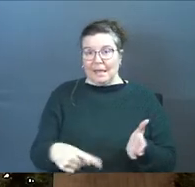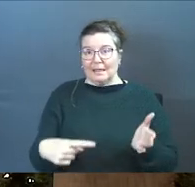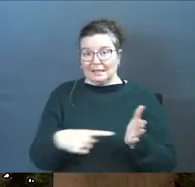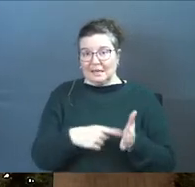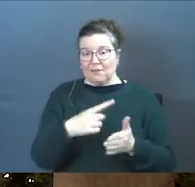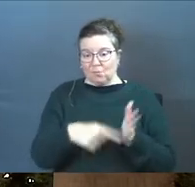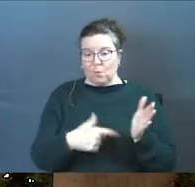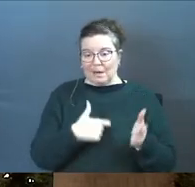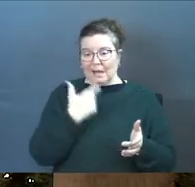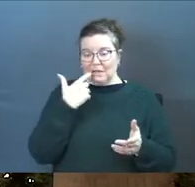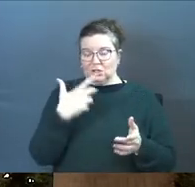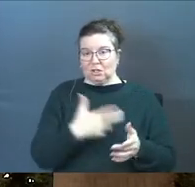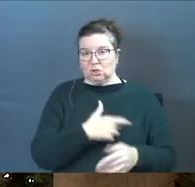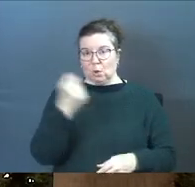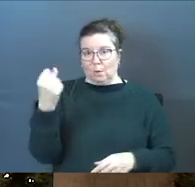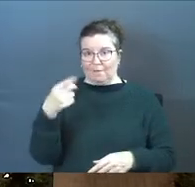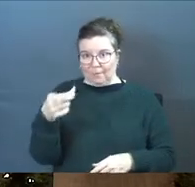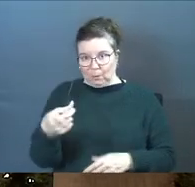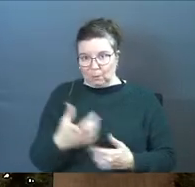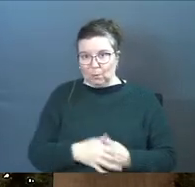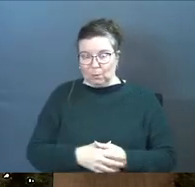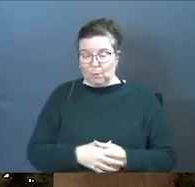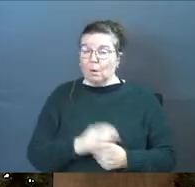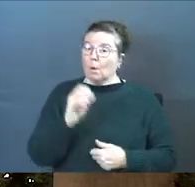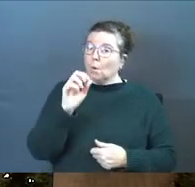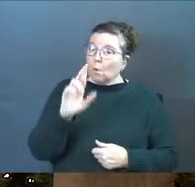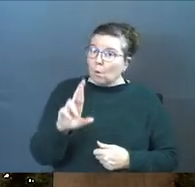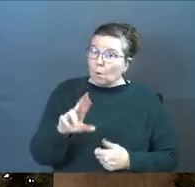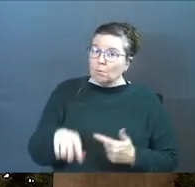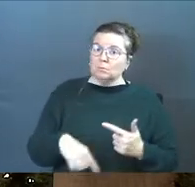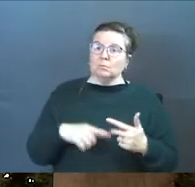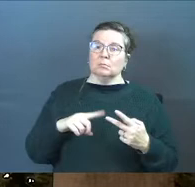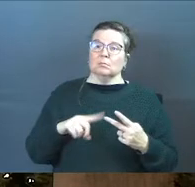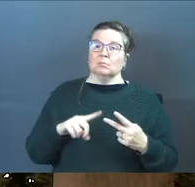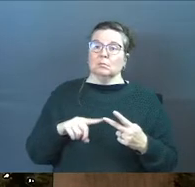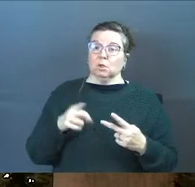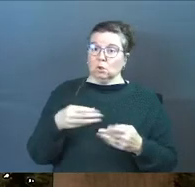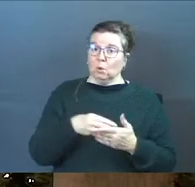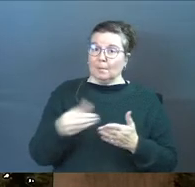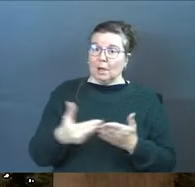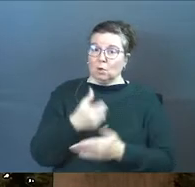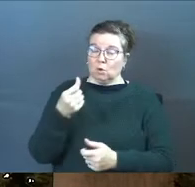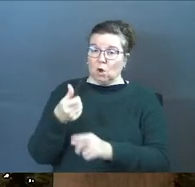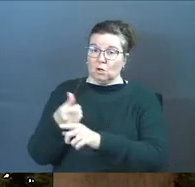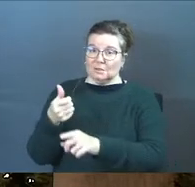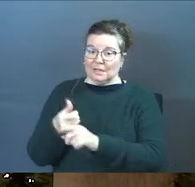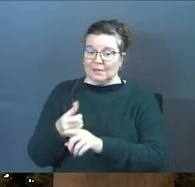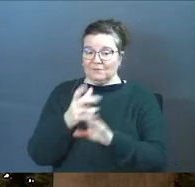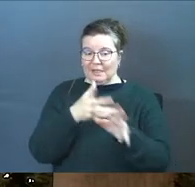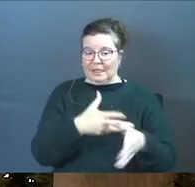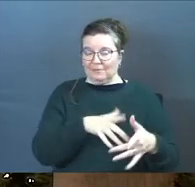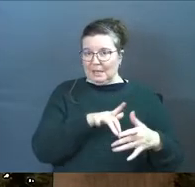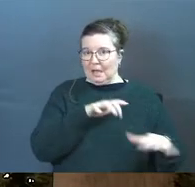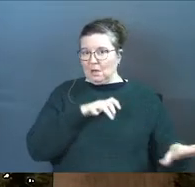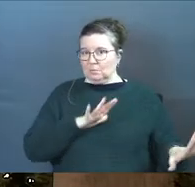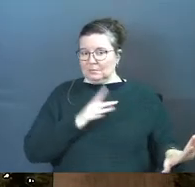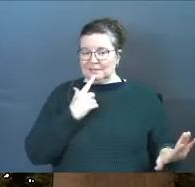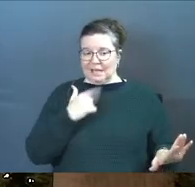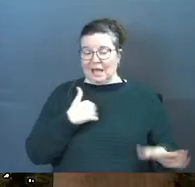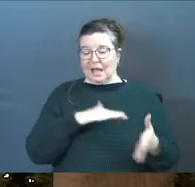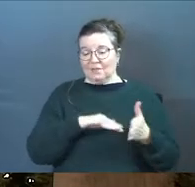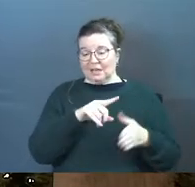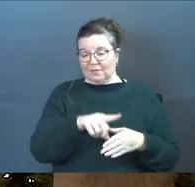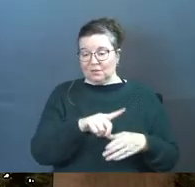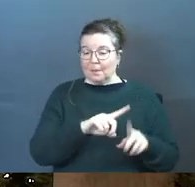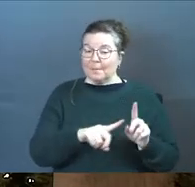the debt for what I just took away from you. Or you could buy a new car yourself and leave me out of it and say I